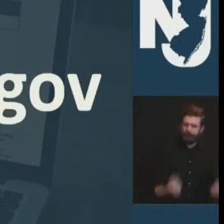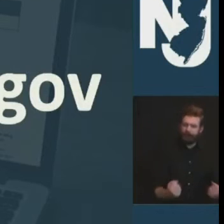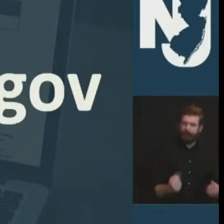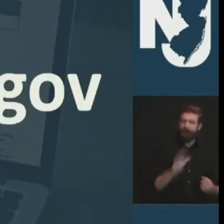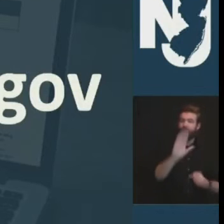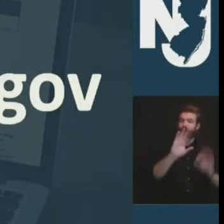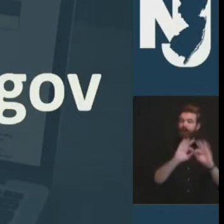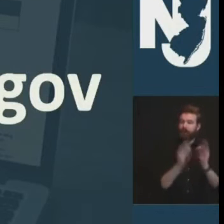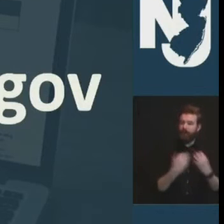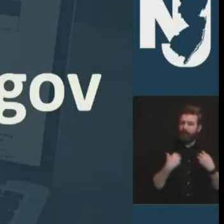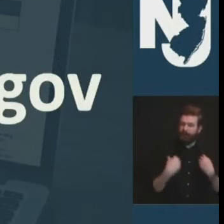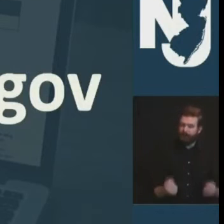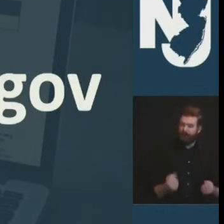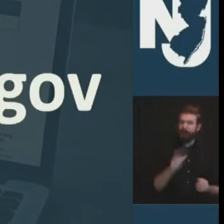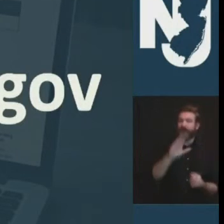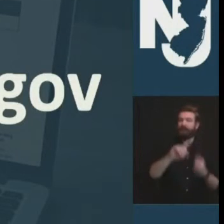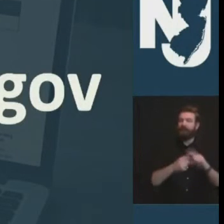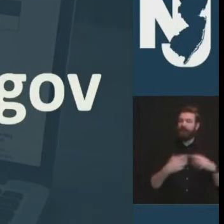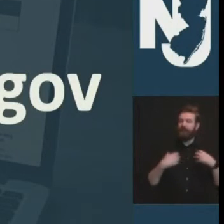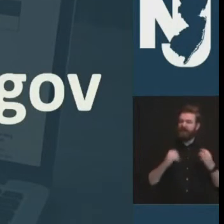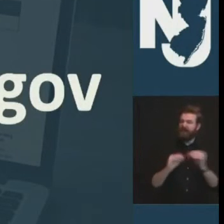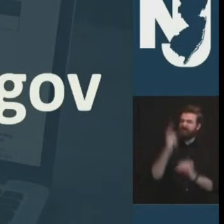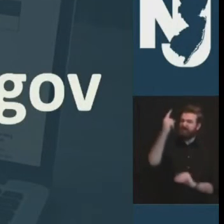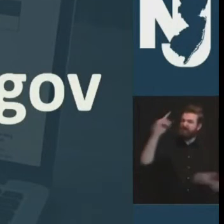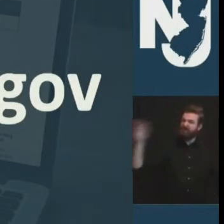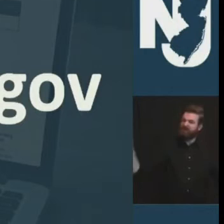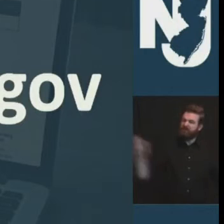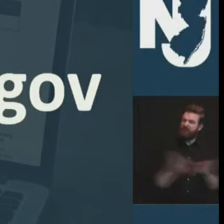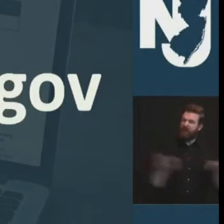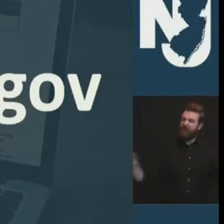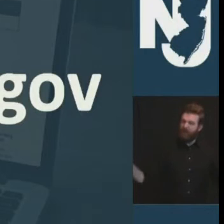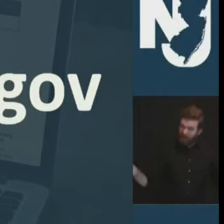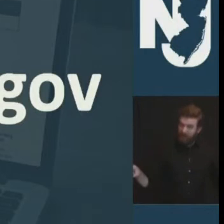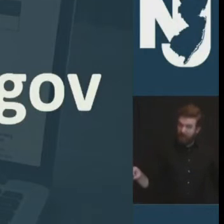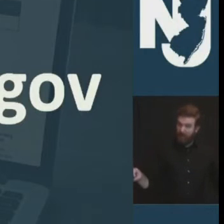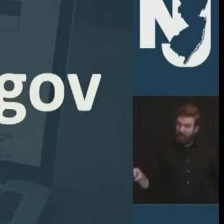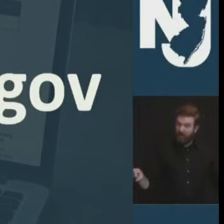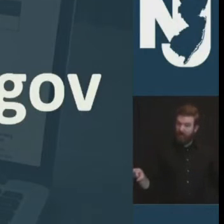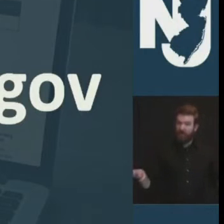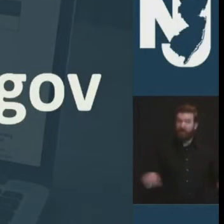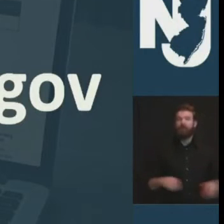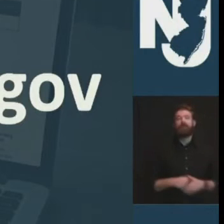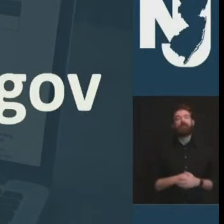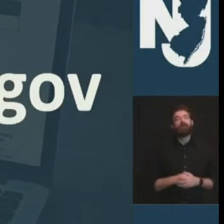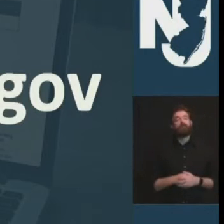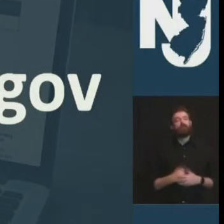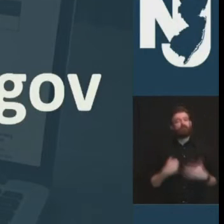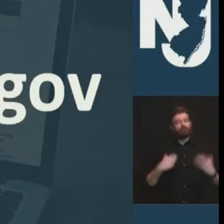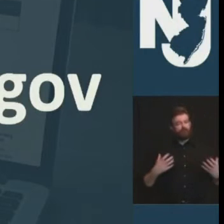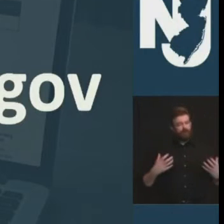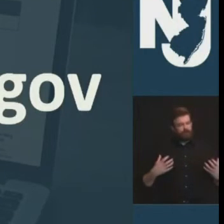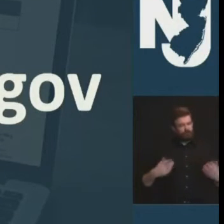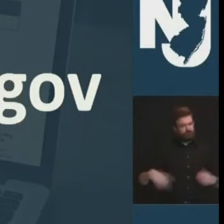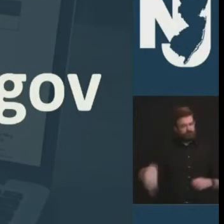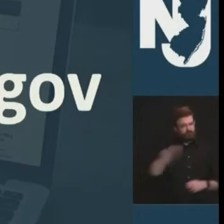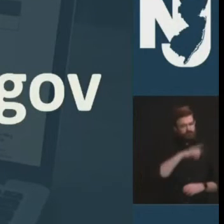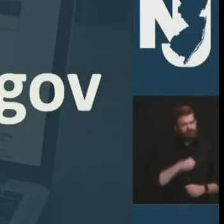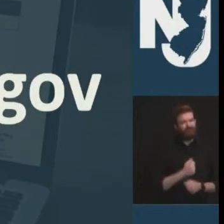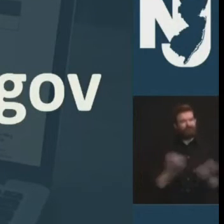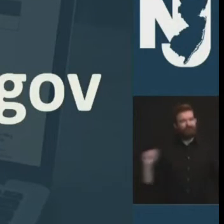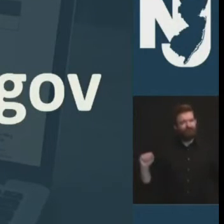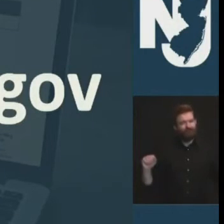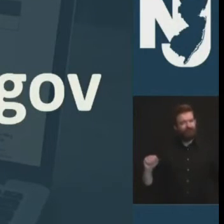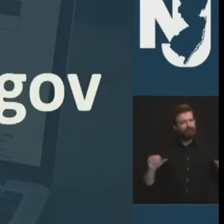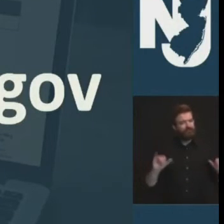we want everyone to make it safely into 2021 and that also goes for our small